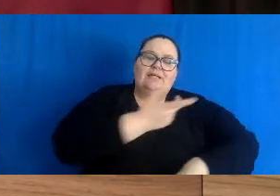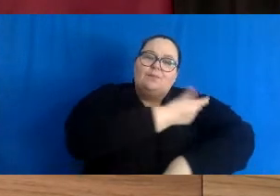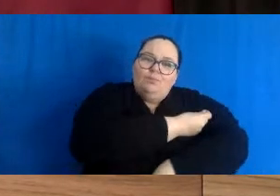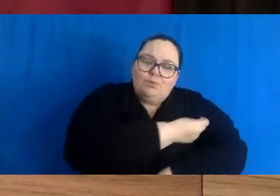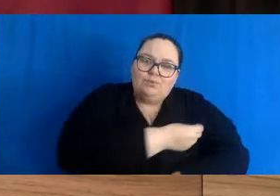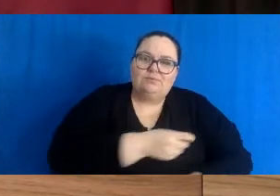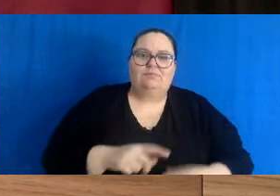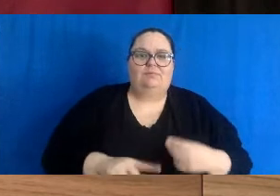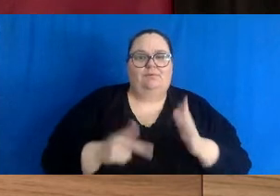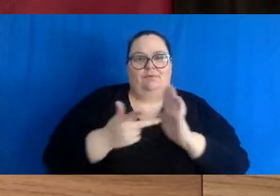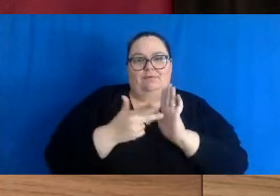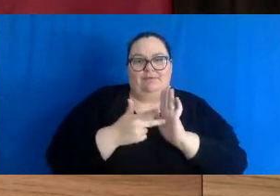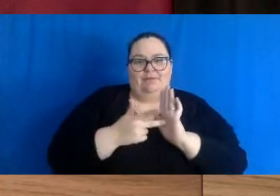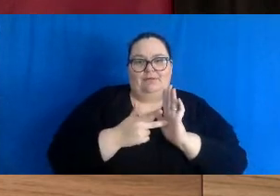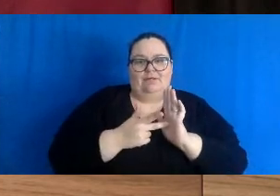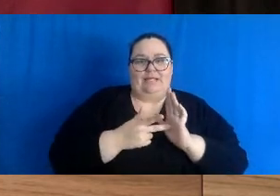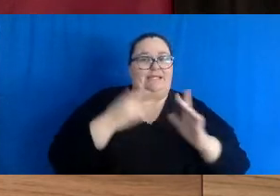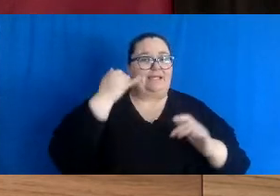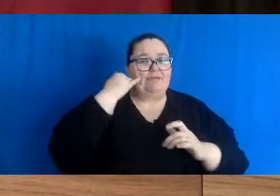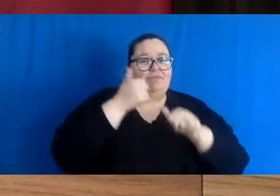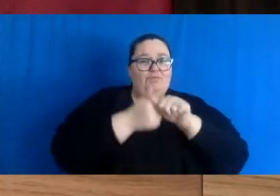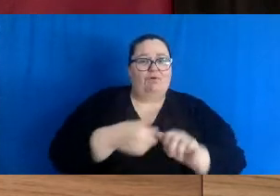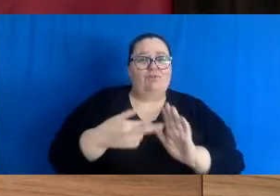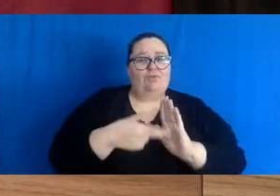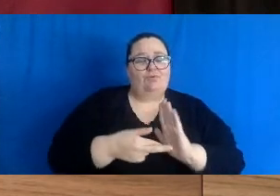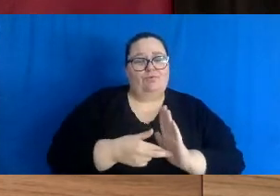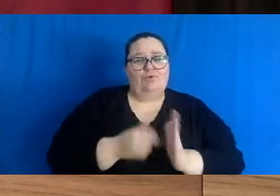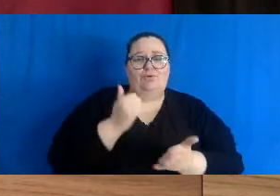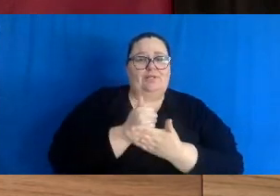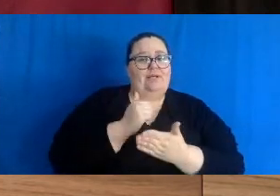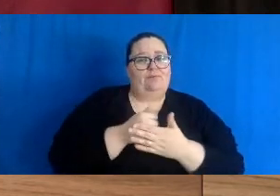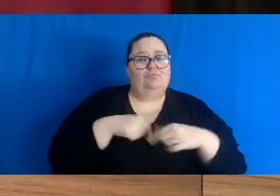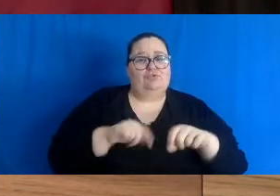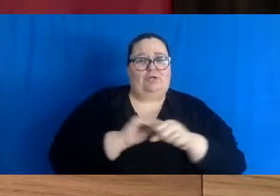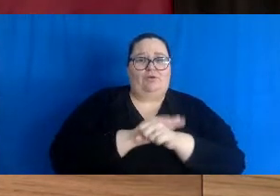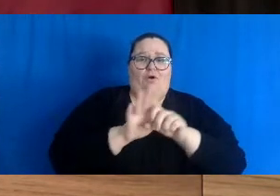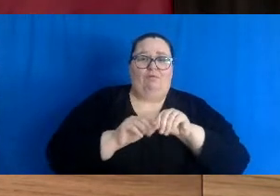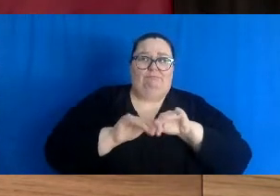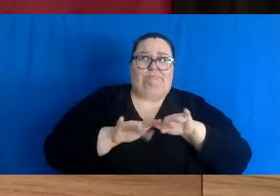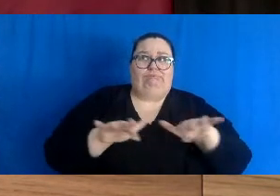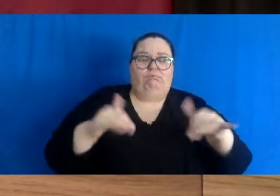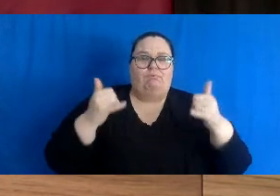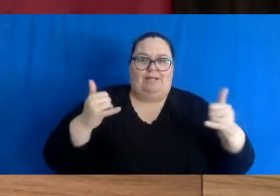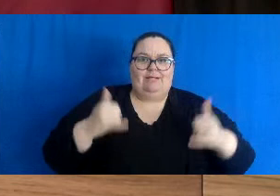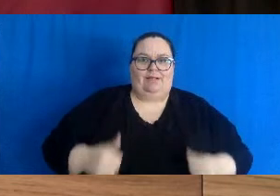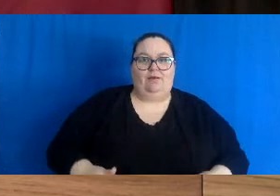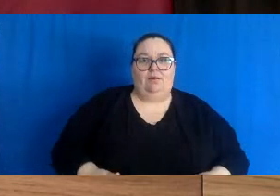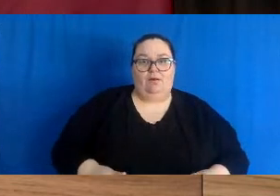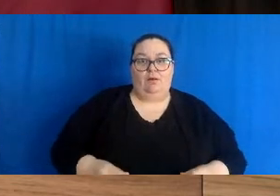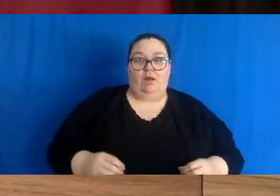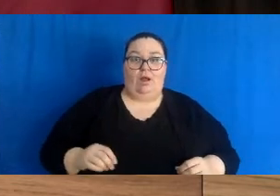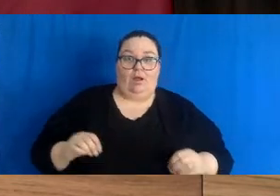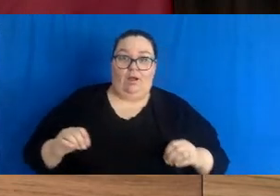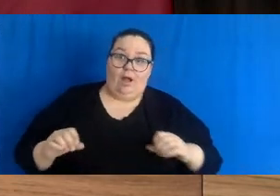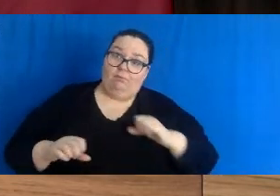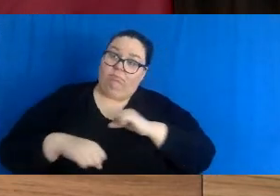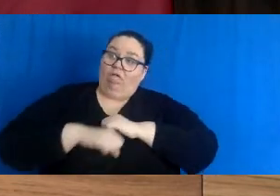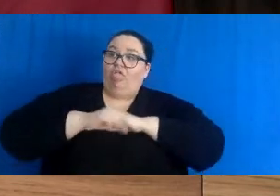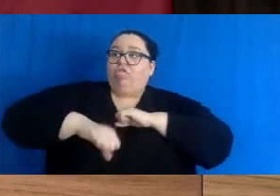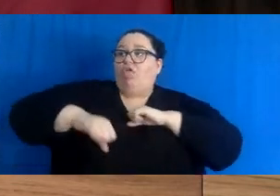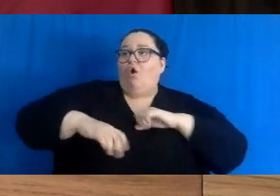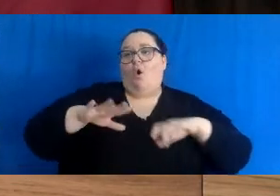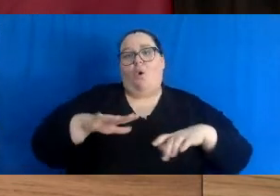These two together will help us in this crisis. It is no exaggeration to say that this is a matter of life and death.